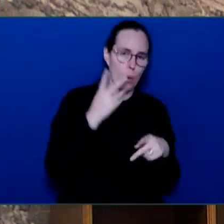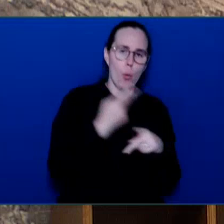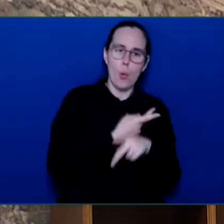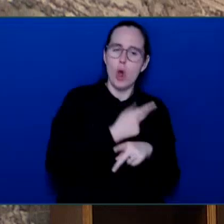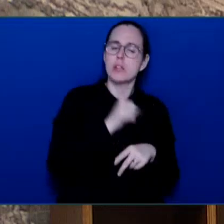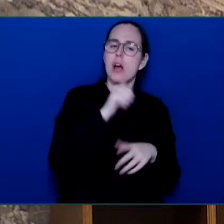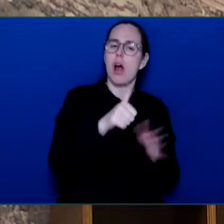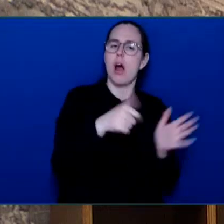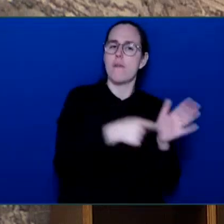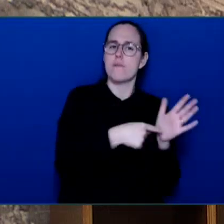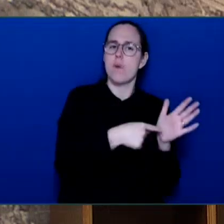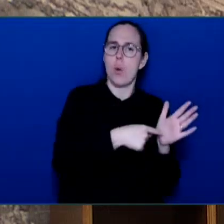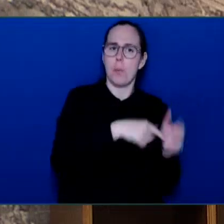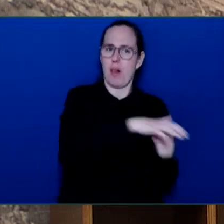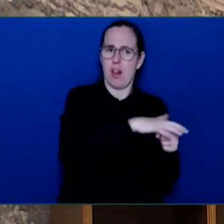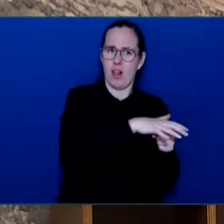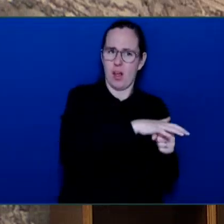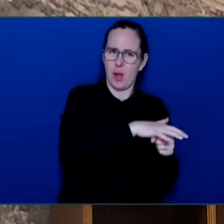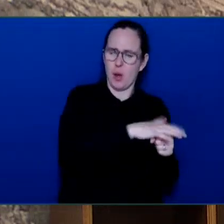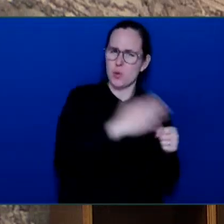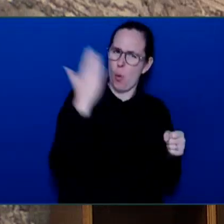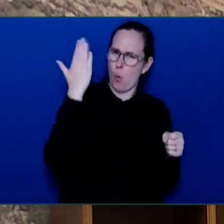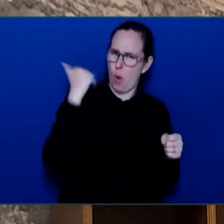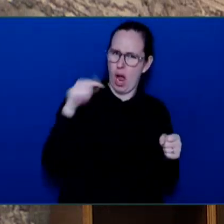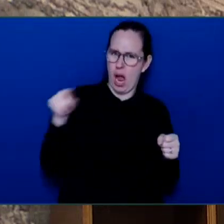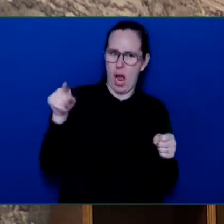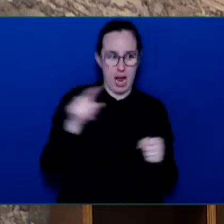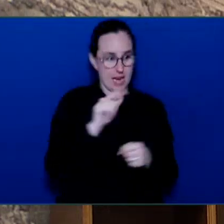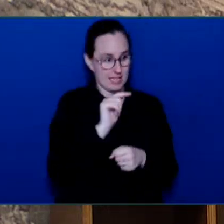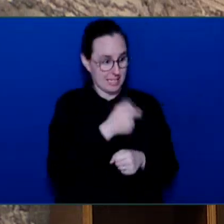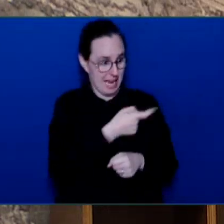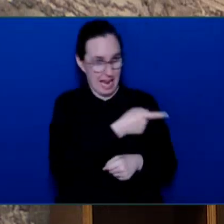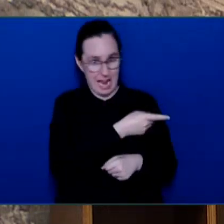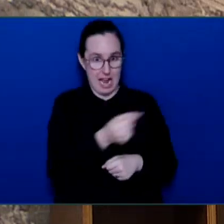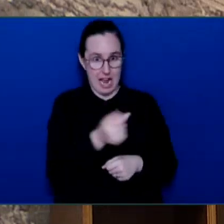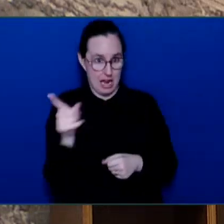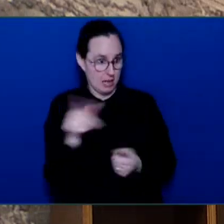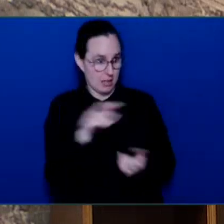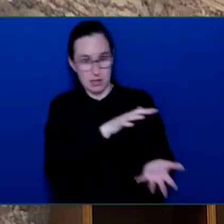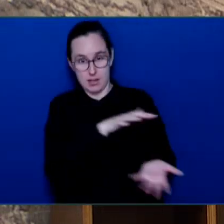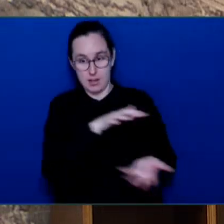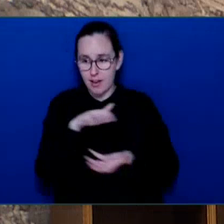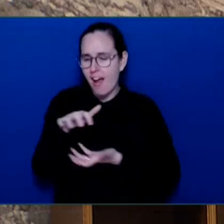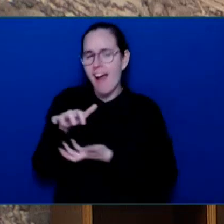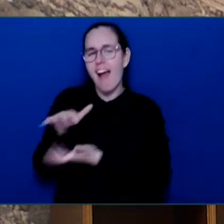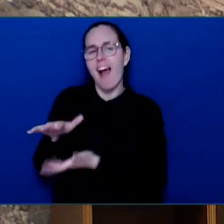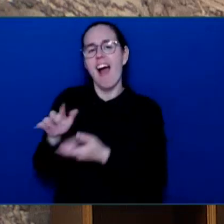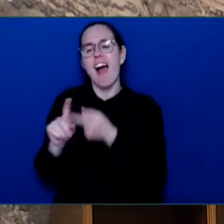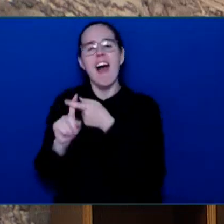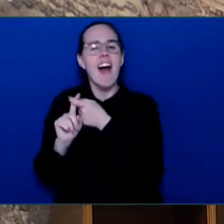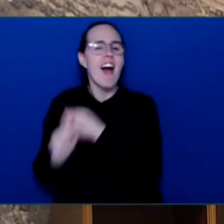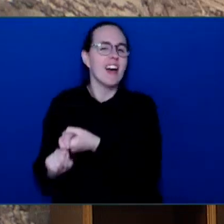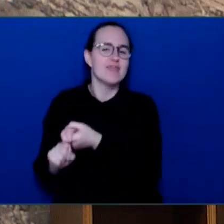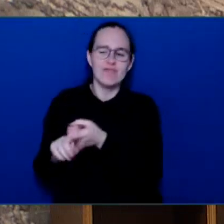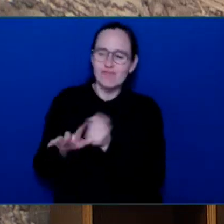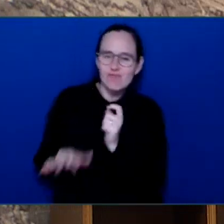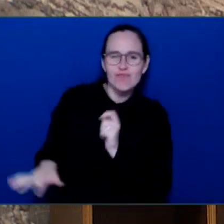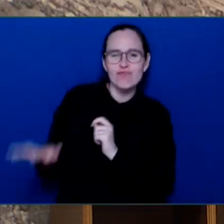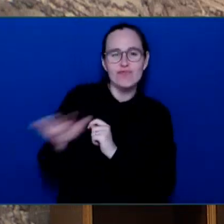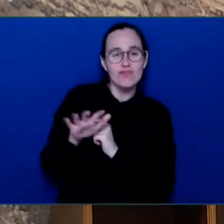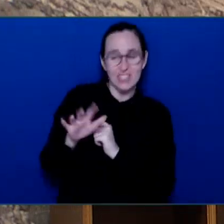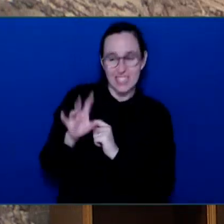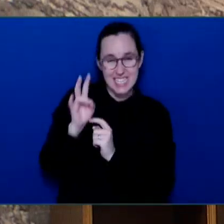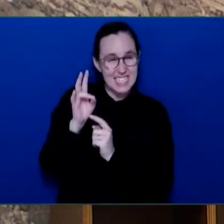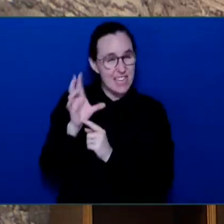to his political cronies and splurging $700-a-second on ads aimed at peddling a cost-BC